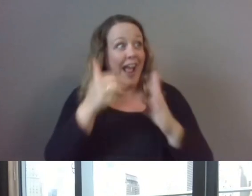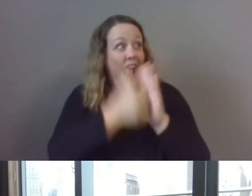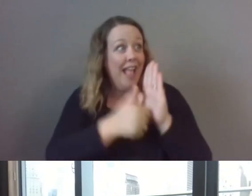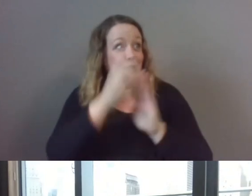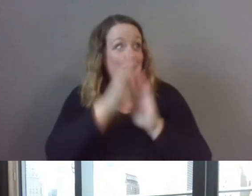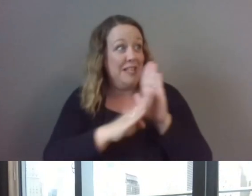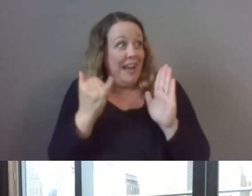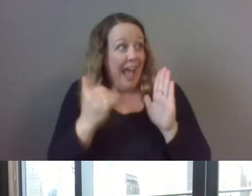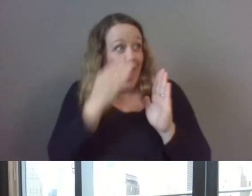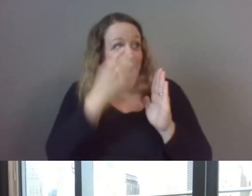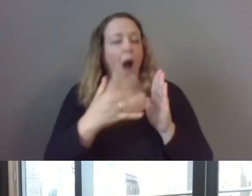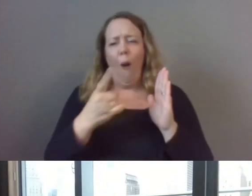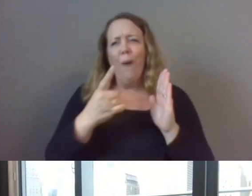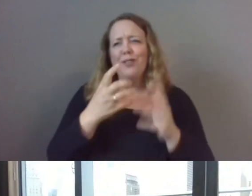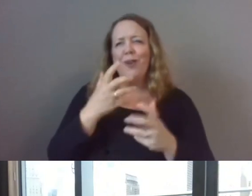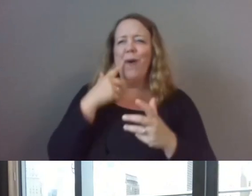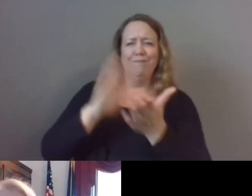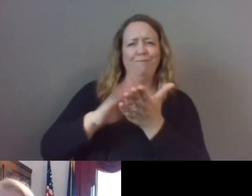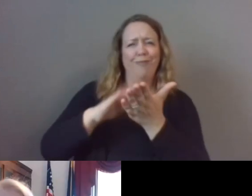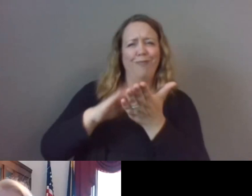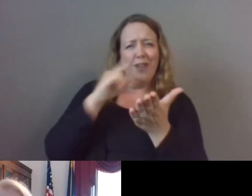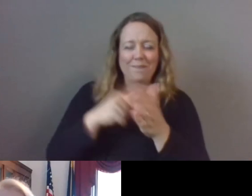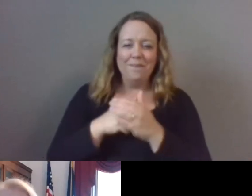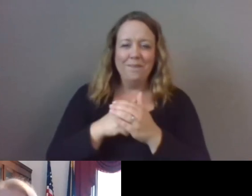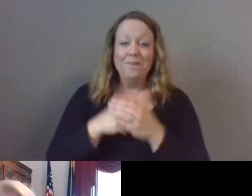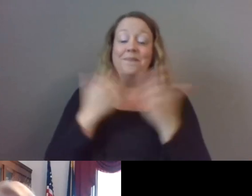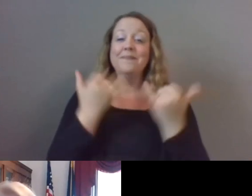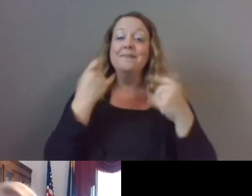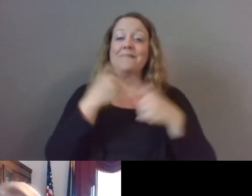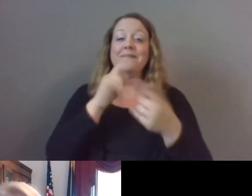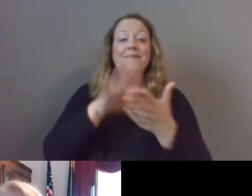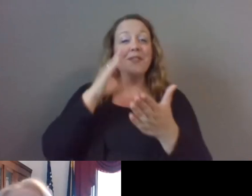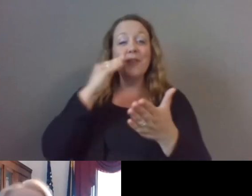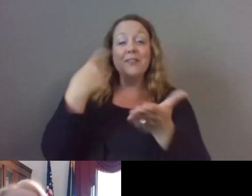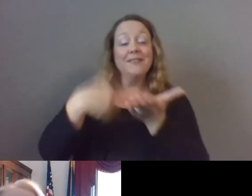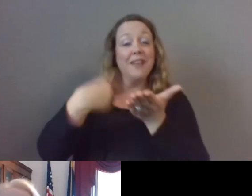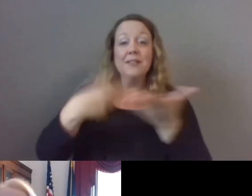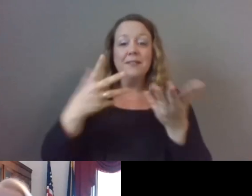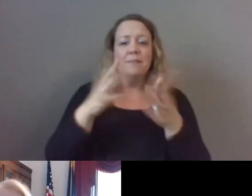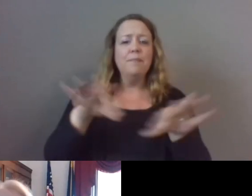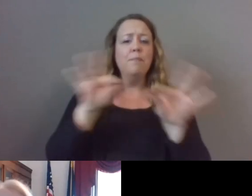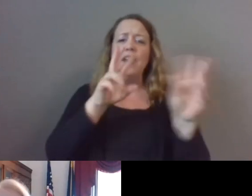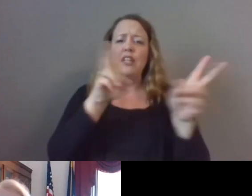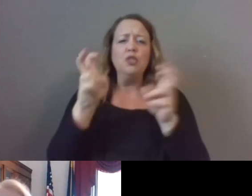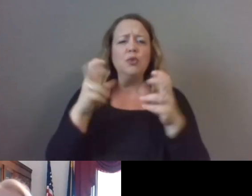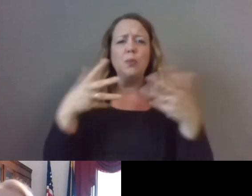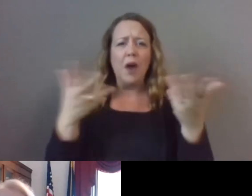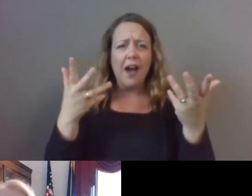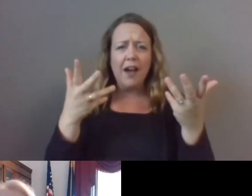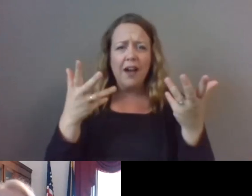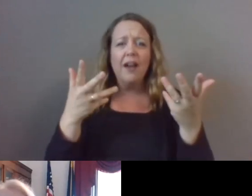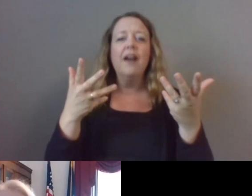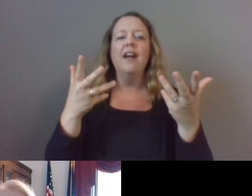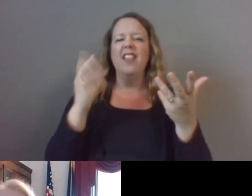quick. But we're here today to learn and talk about one of the most important issues of our time. And that's how we